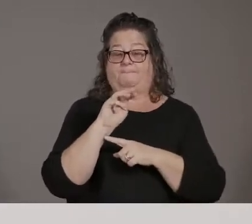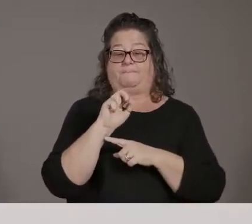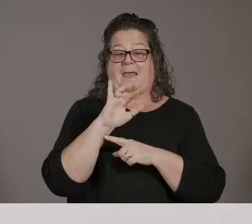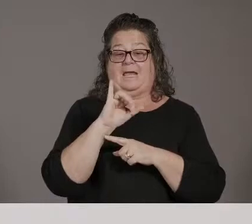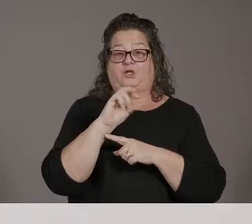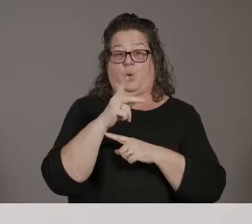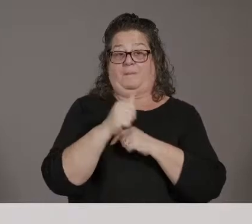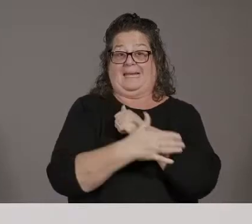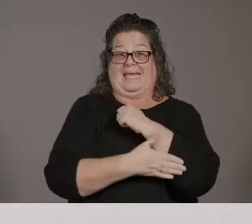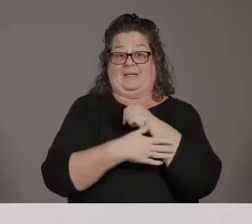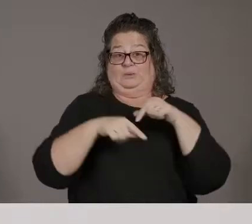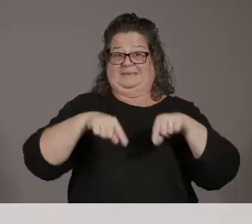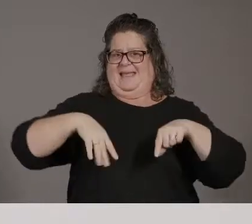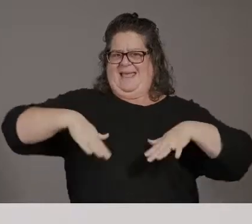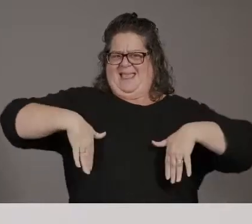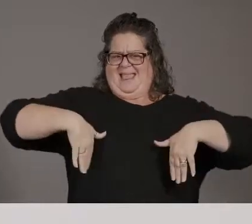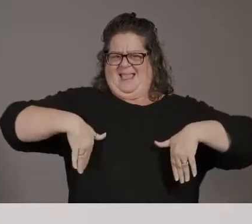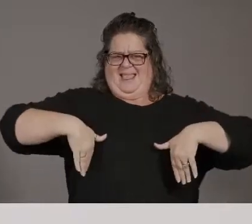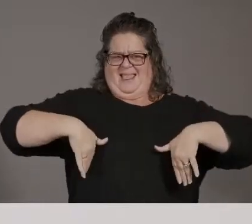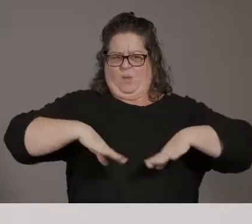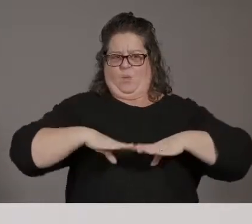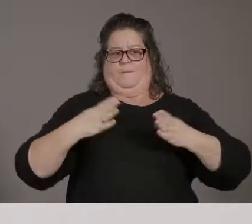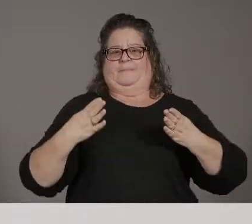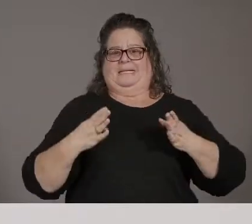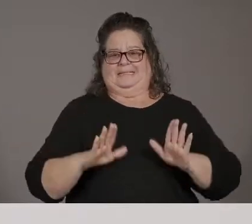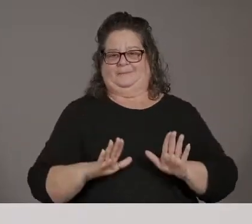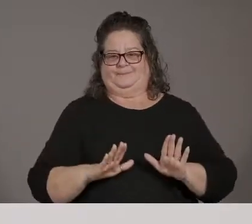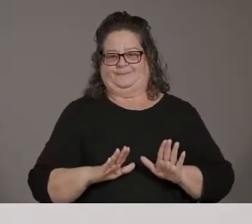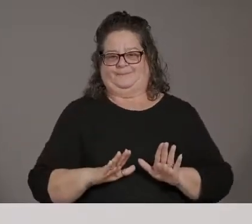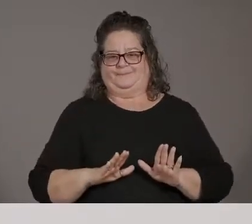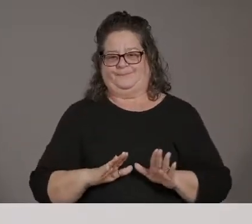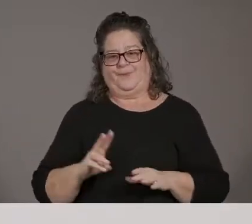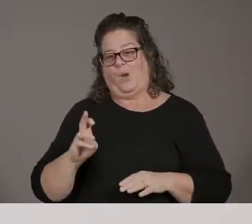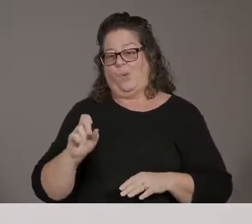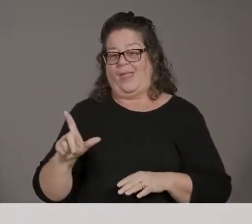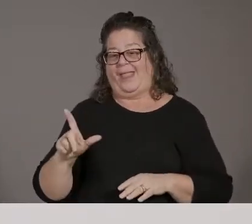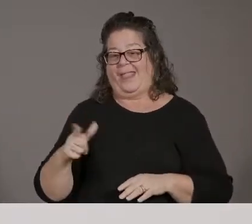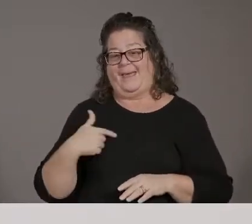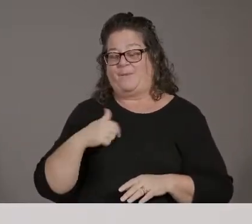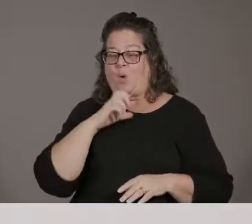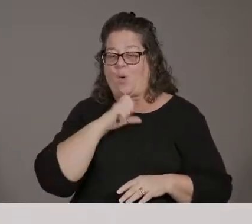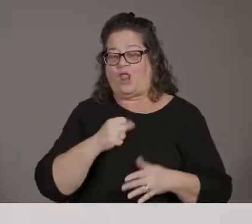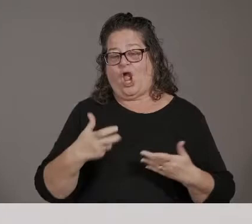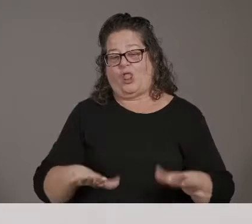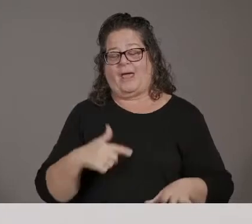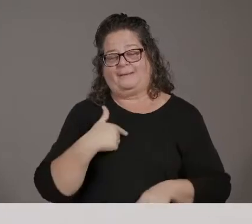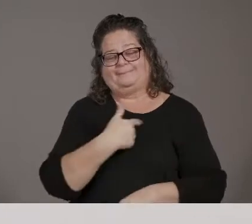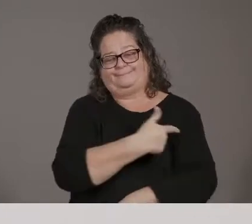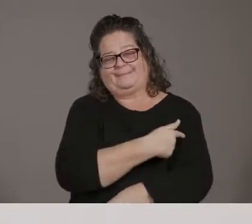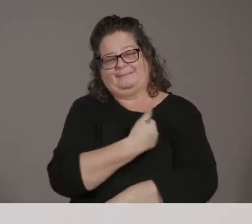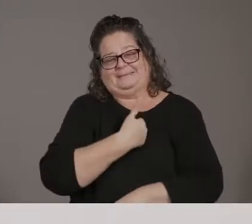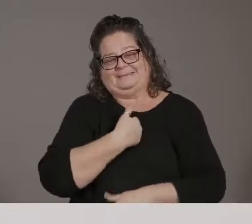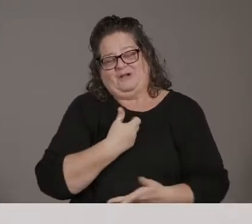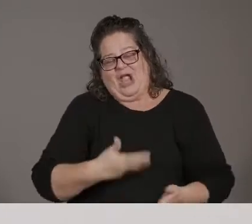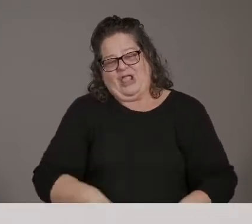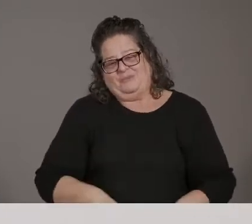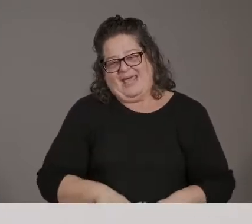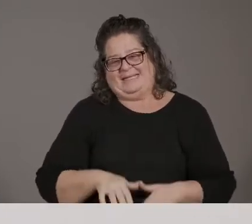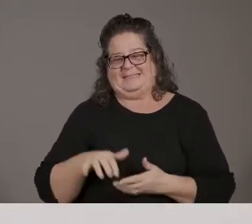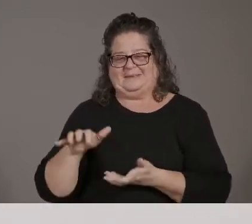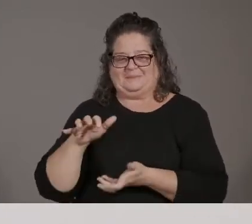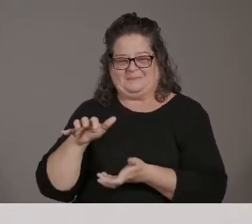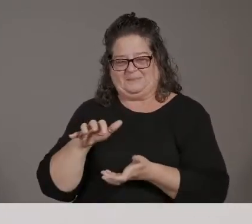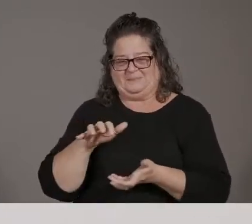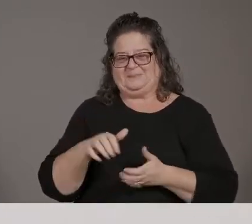so I already got my first shot, but one other quick question. Yeah. you mentioned, you the U of A and eventually going to 24